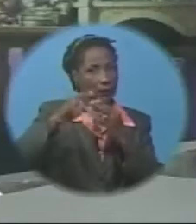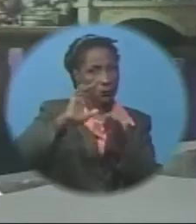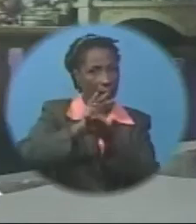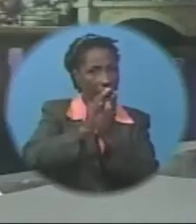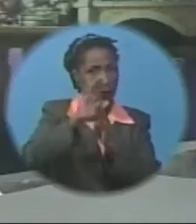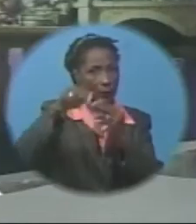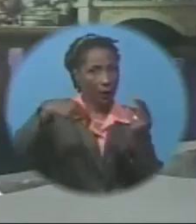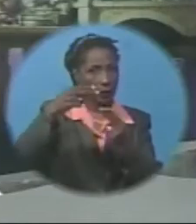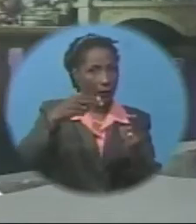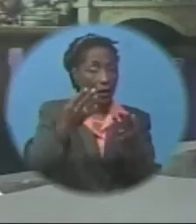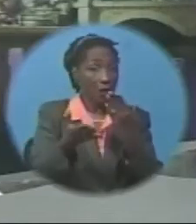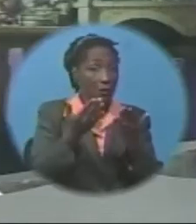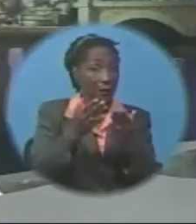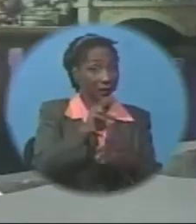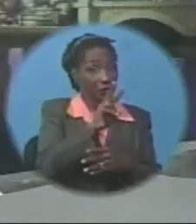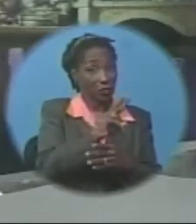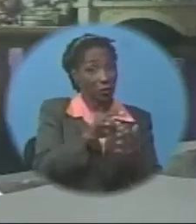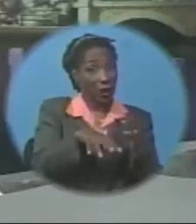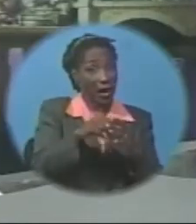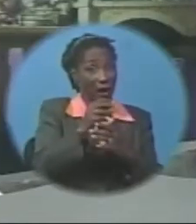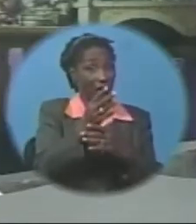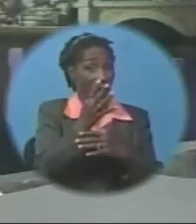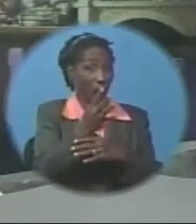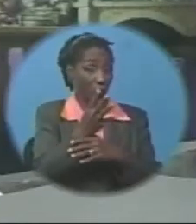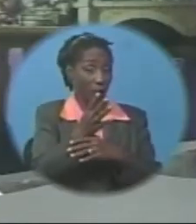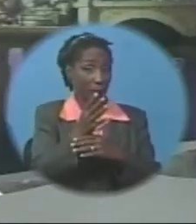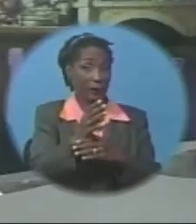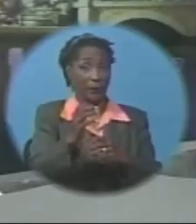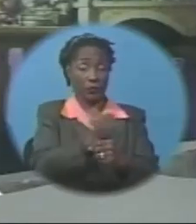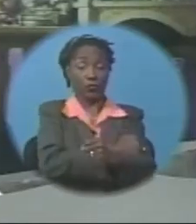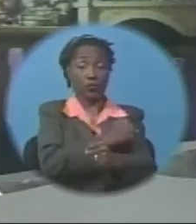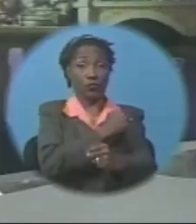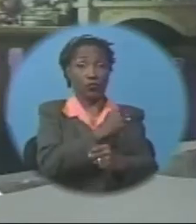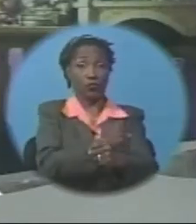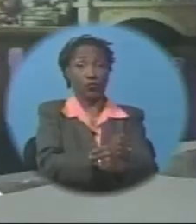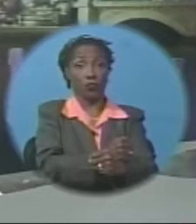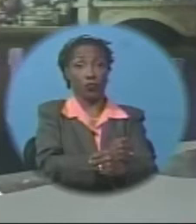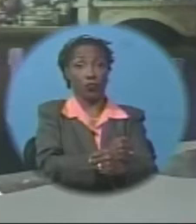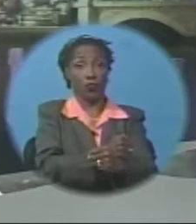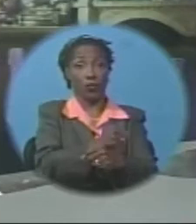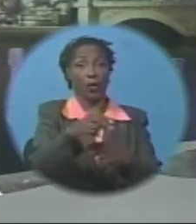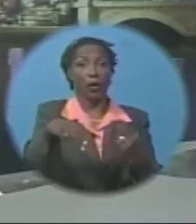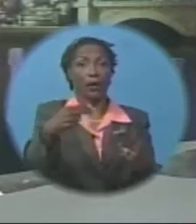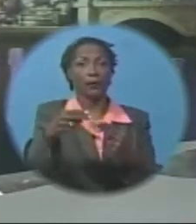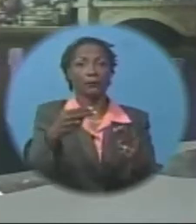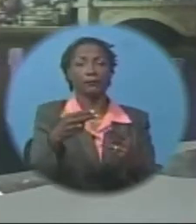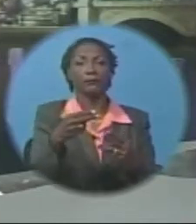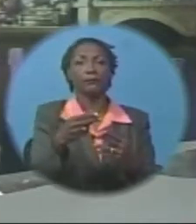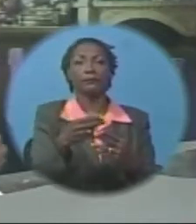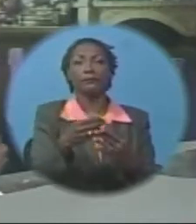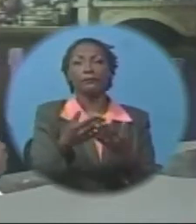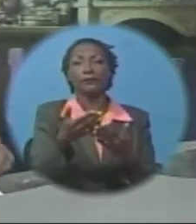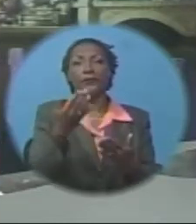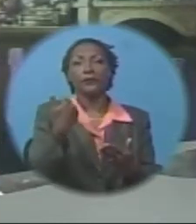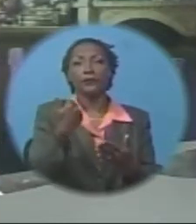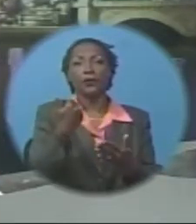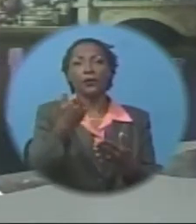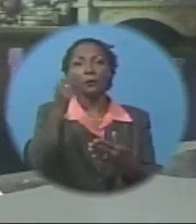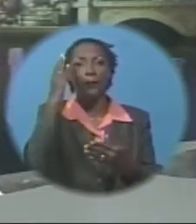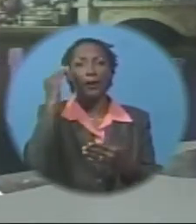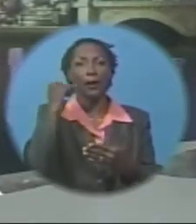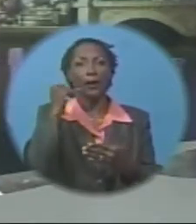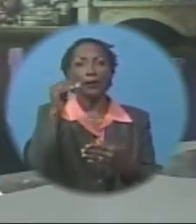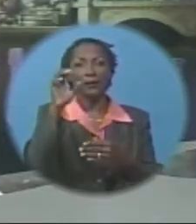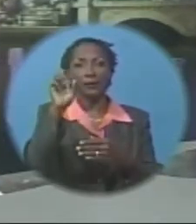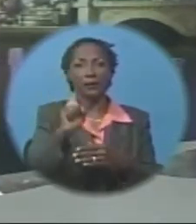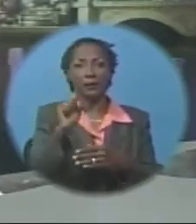of these, 2 to 4 are expected to be intense hurricanes. Several former heads of state and governments in Latin and